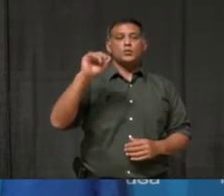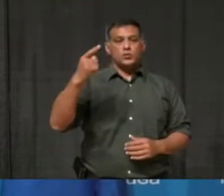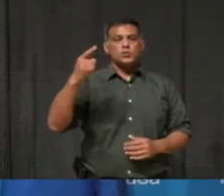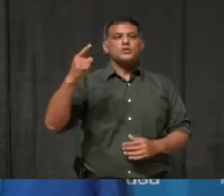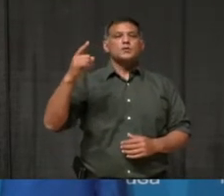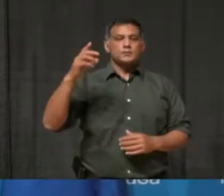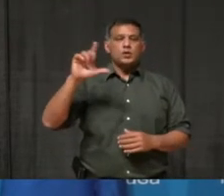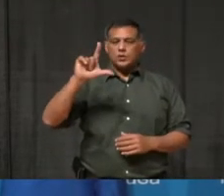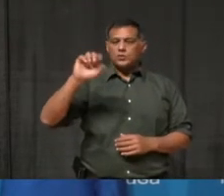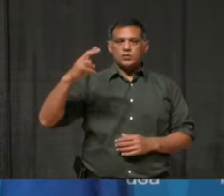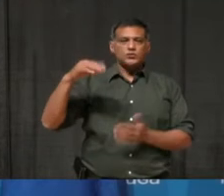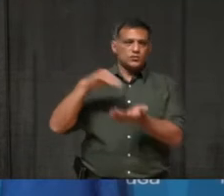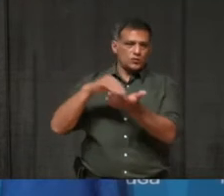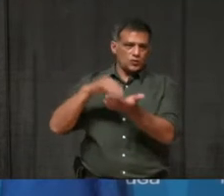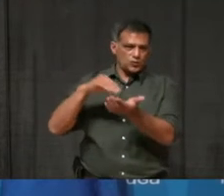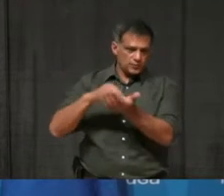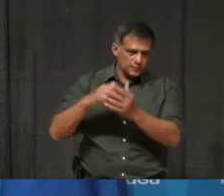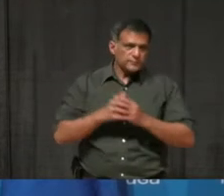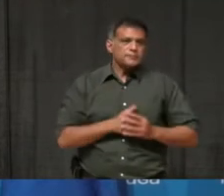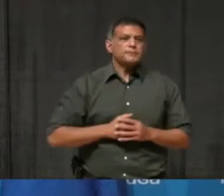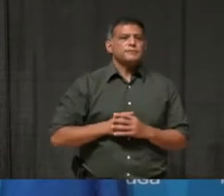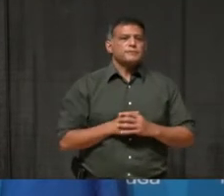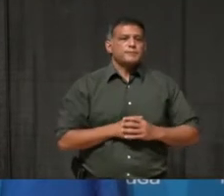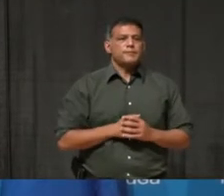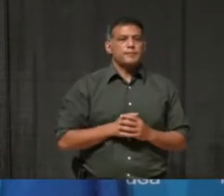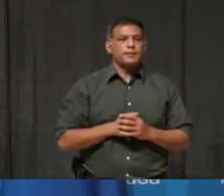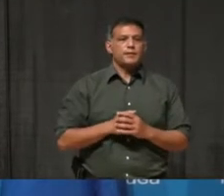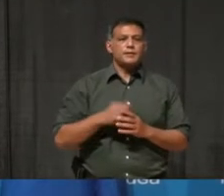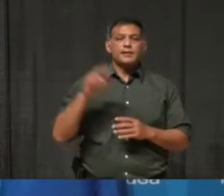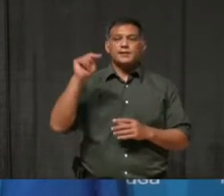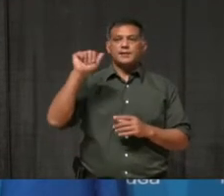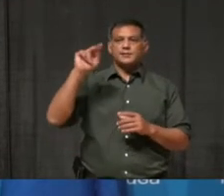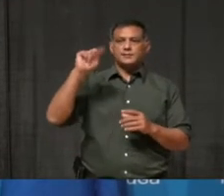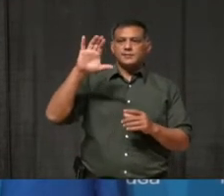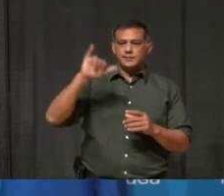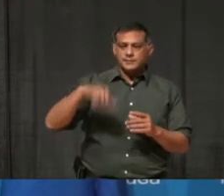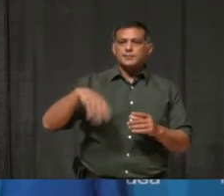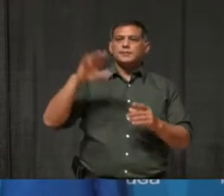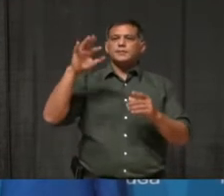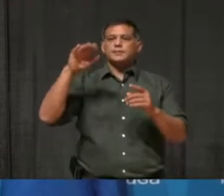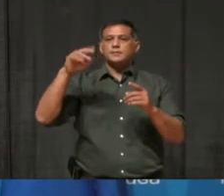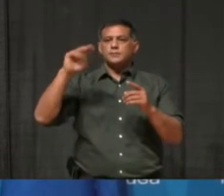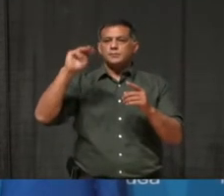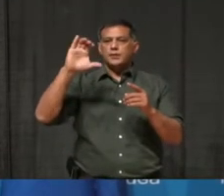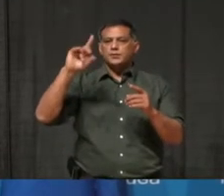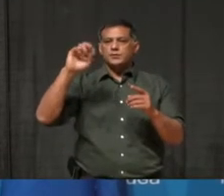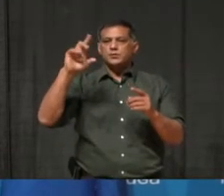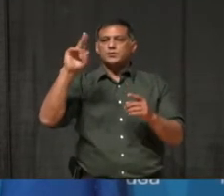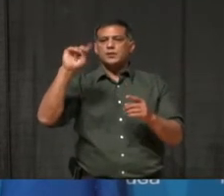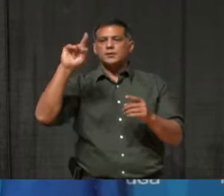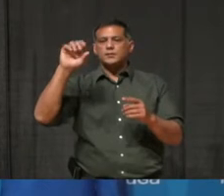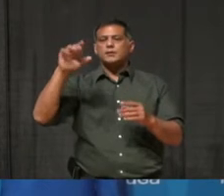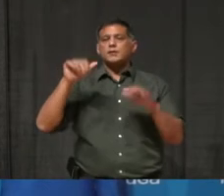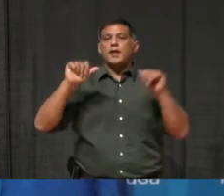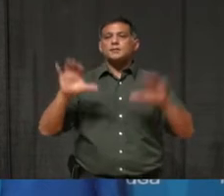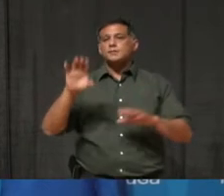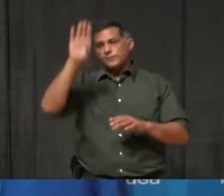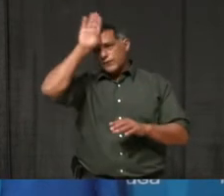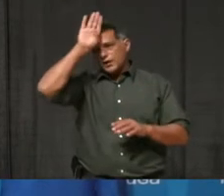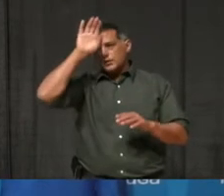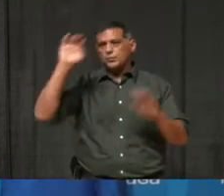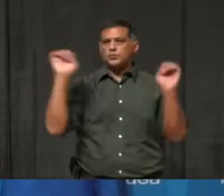Officer of Health here in the Region of Peel, Nancy McDonnell Duncan, our Acting Fire Chief and Director of our Emergency